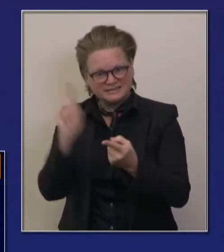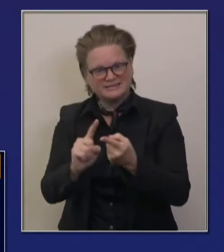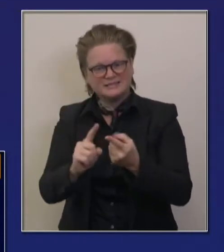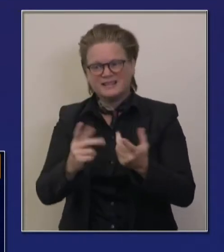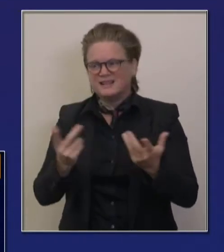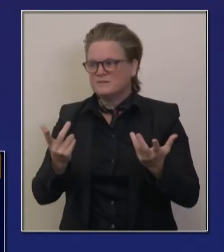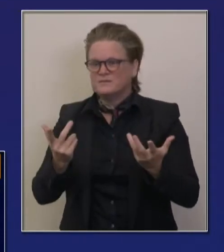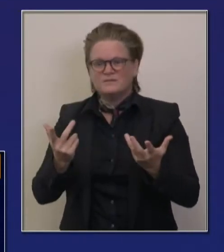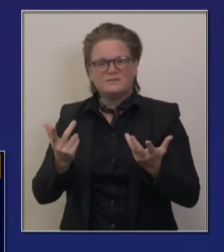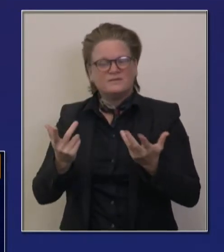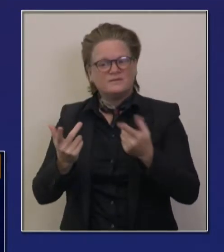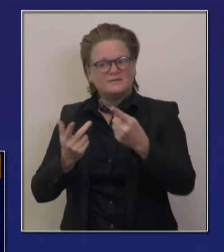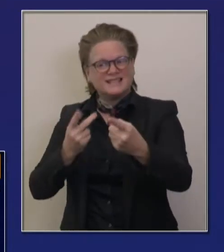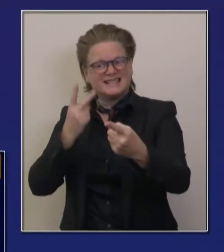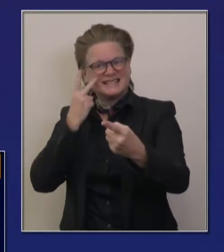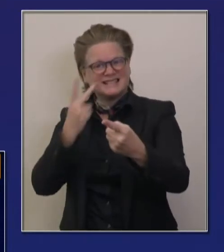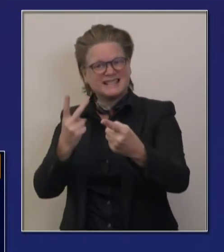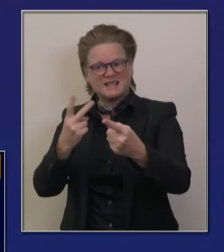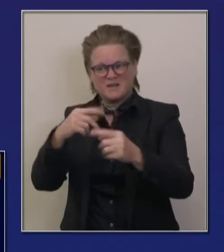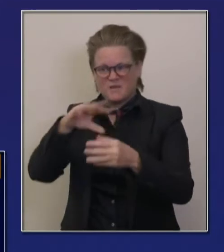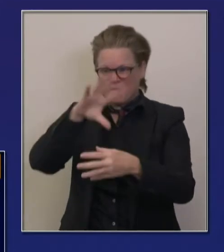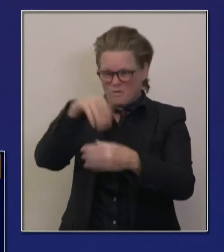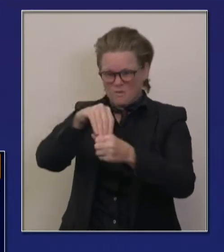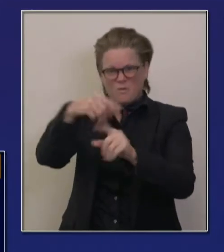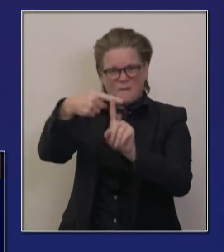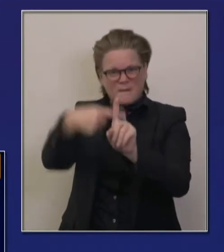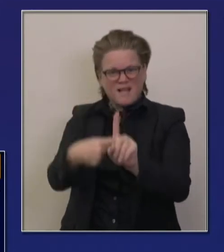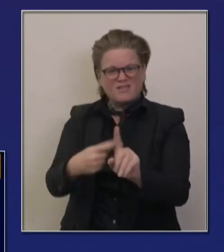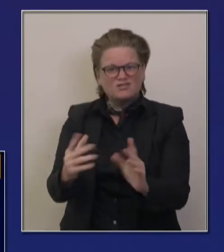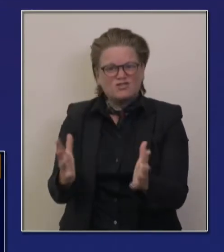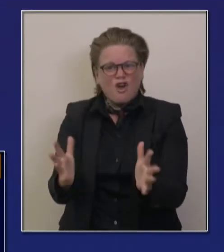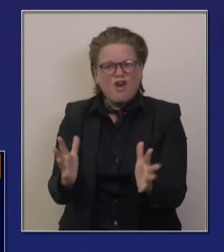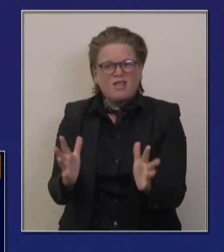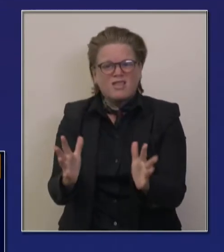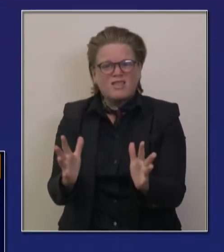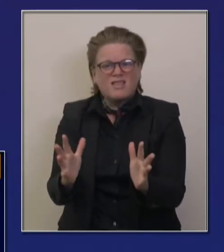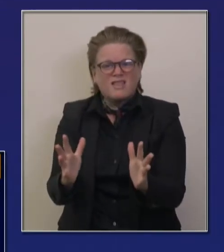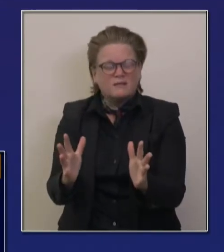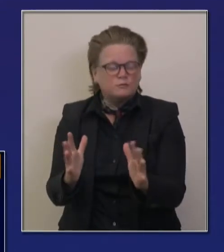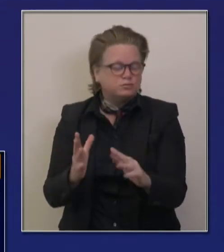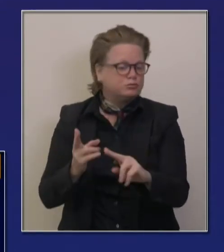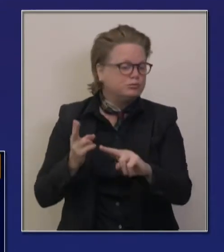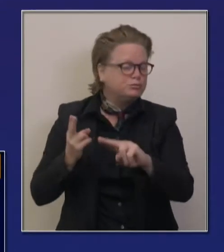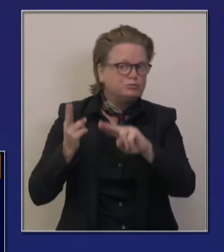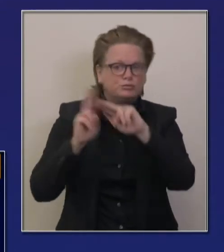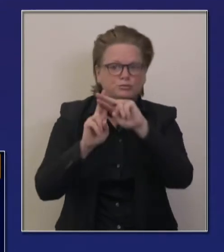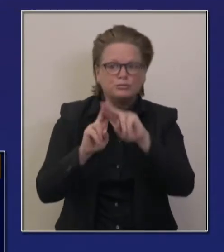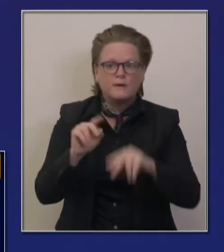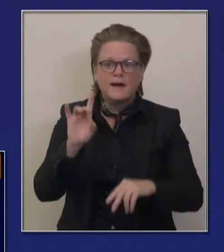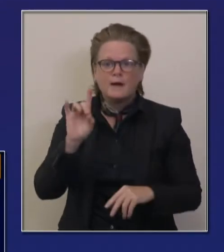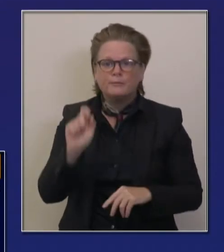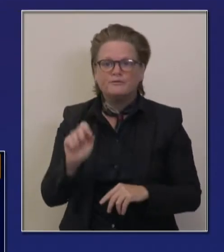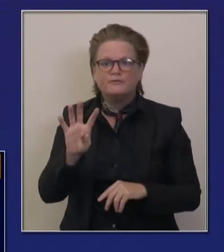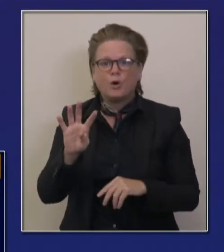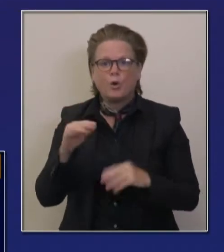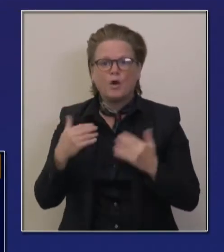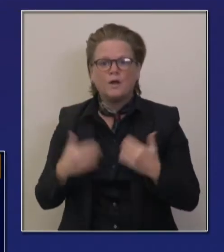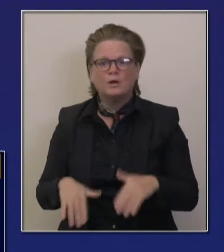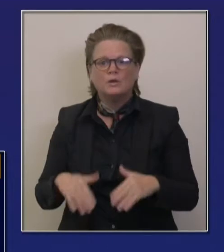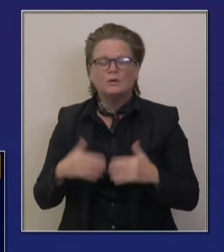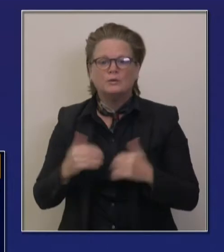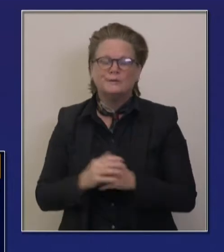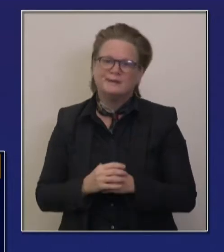and that's what this chart represents, how quickly we could see these numbers climb. 10.5% is the seven day